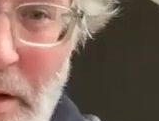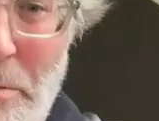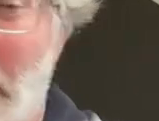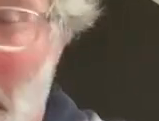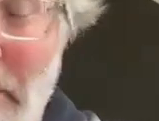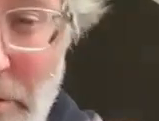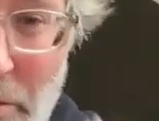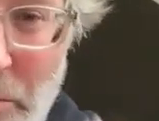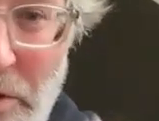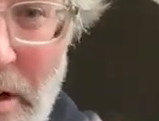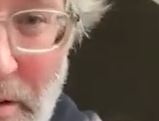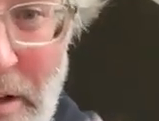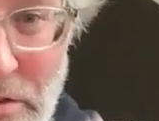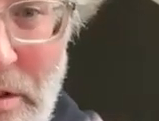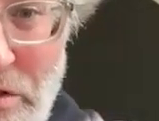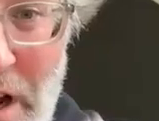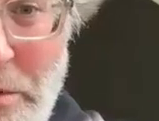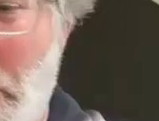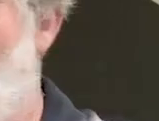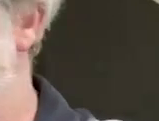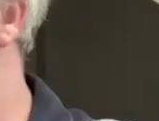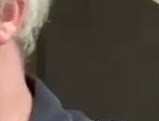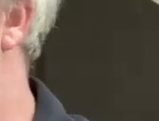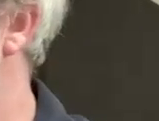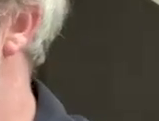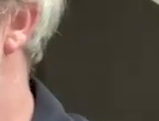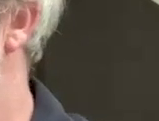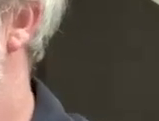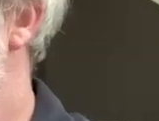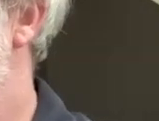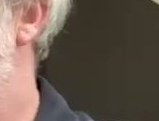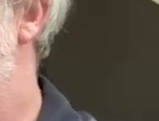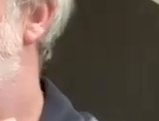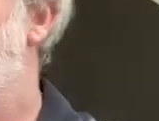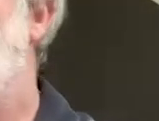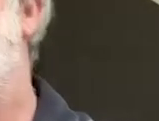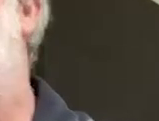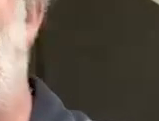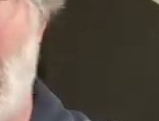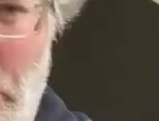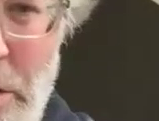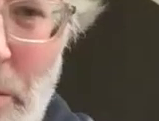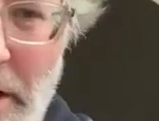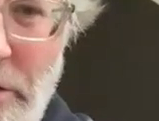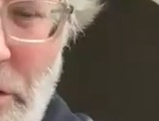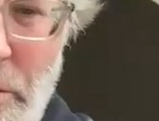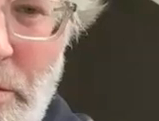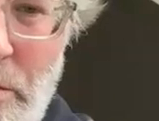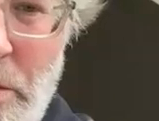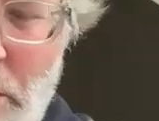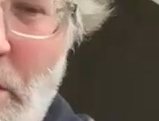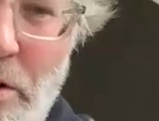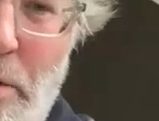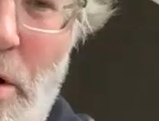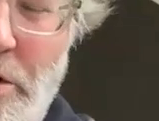roles particularly the privilege roles we sit in in these these jobs that we have in this sector what's the danger that we could run into